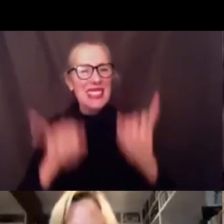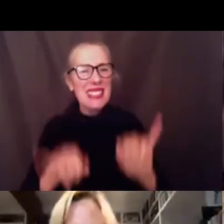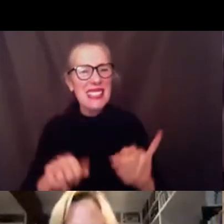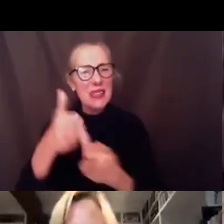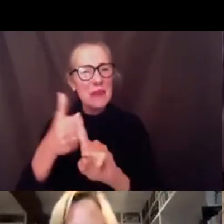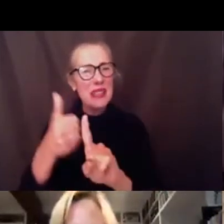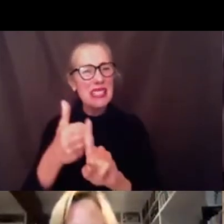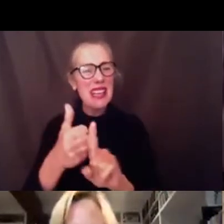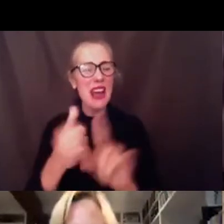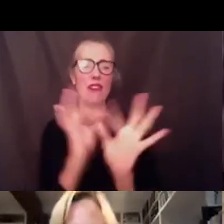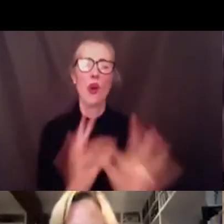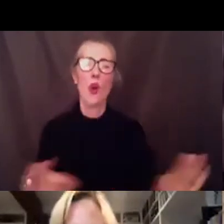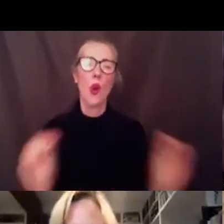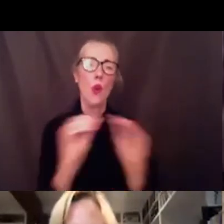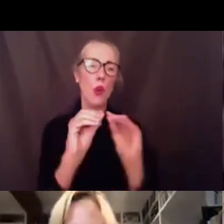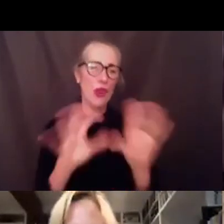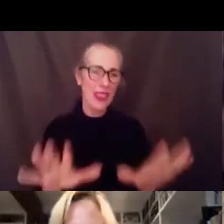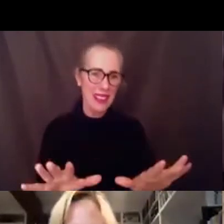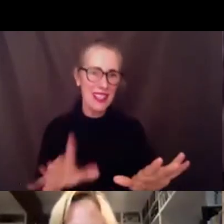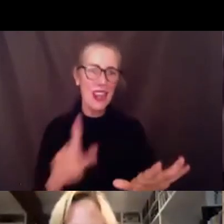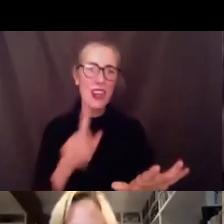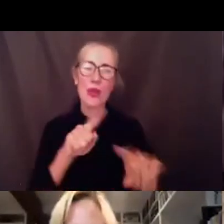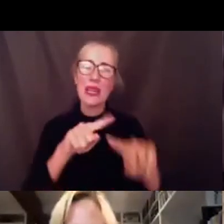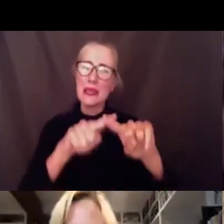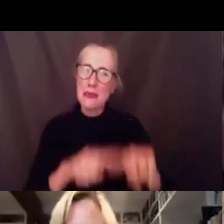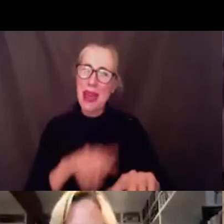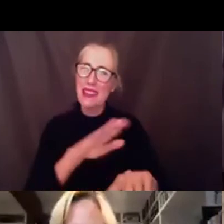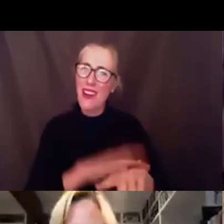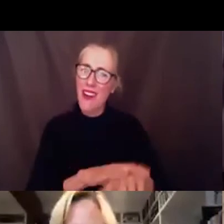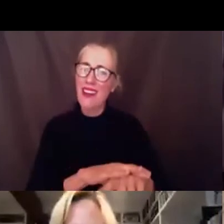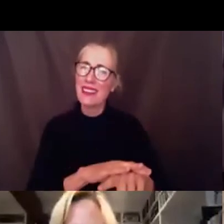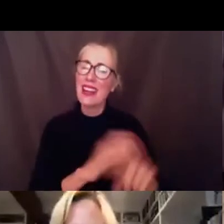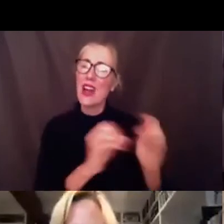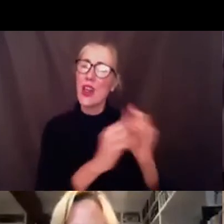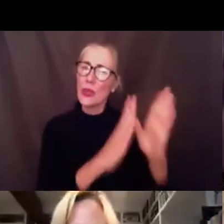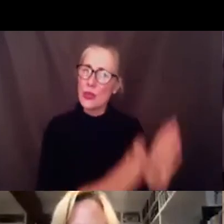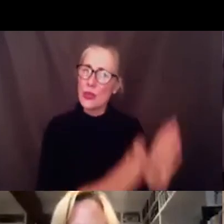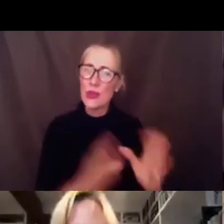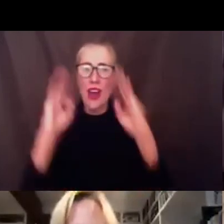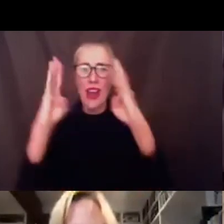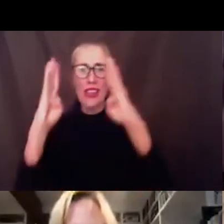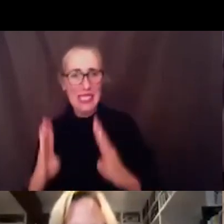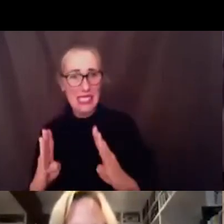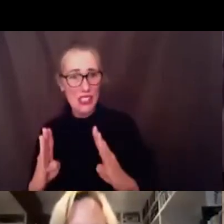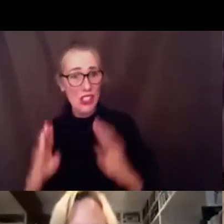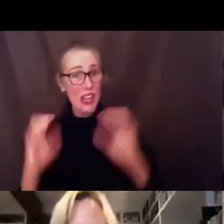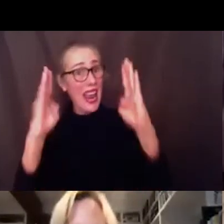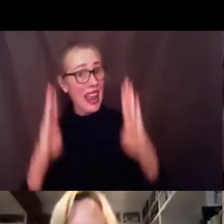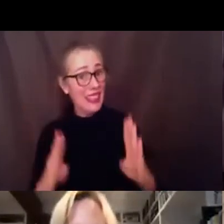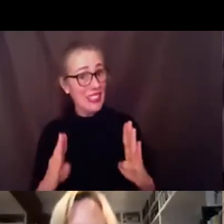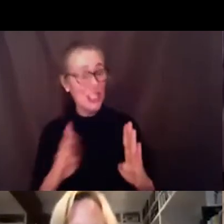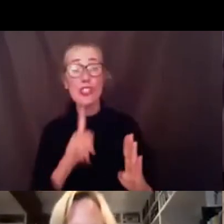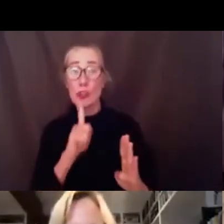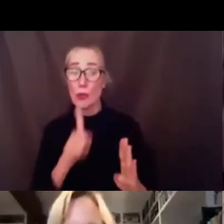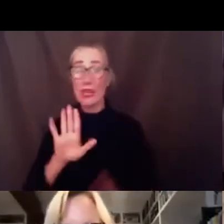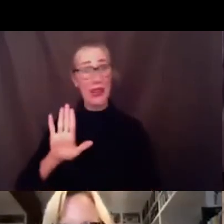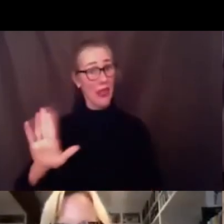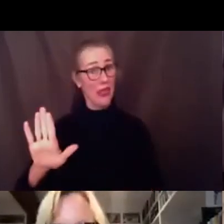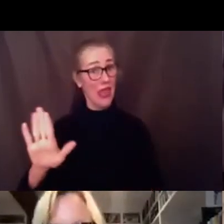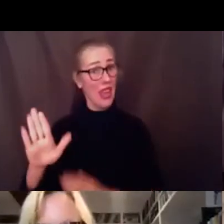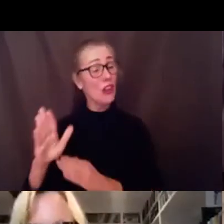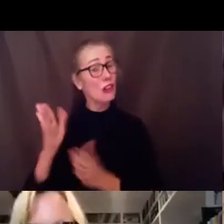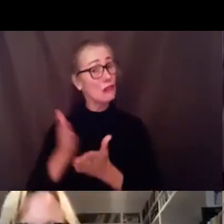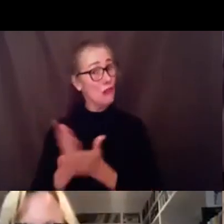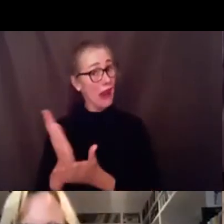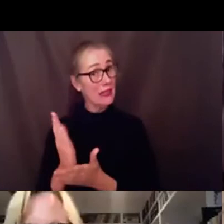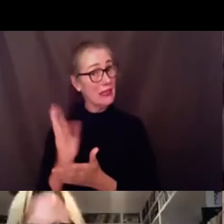teachers have the right of assignment of grades and so this policy is meant to be a tool in their hands not something that